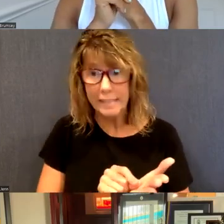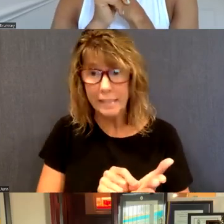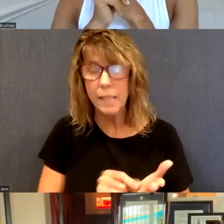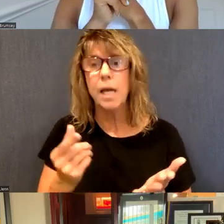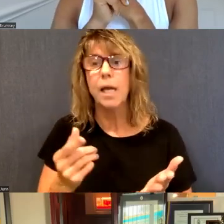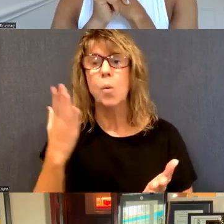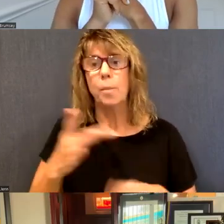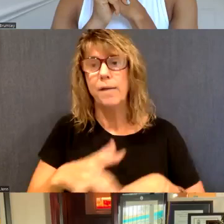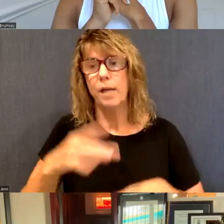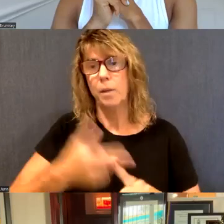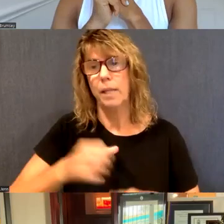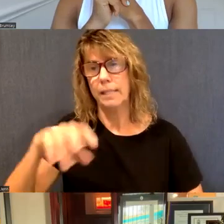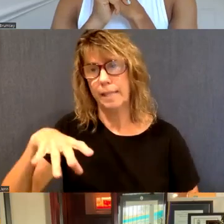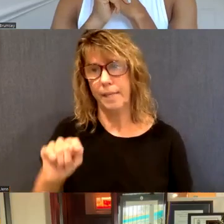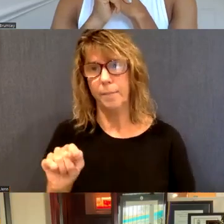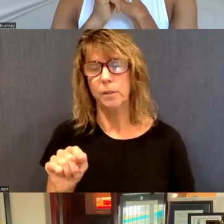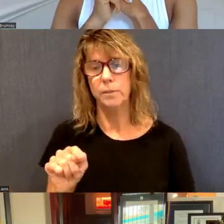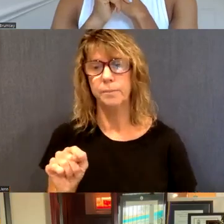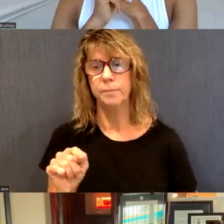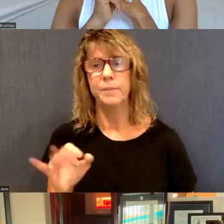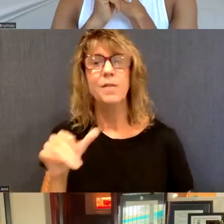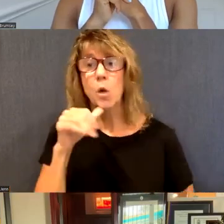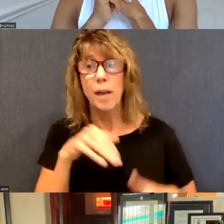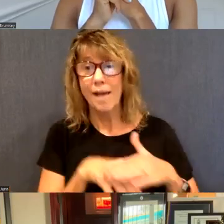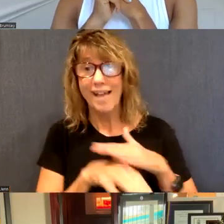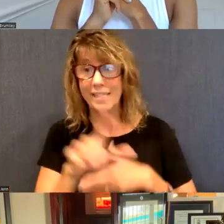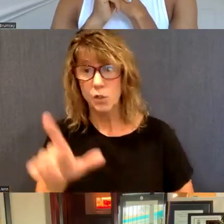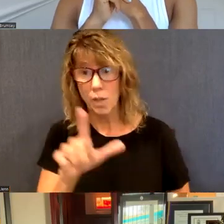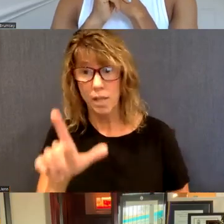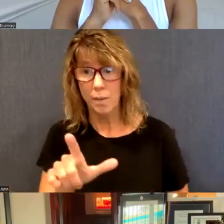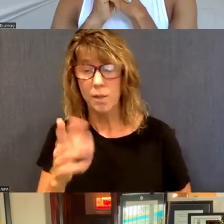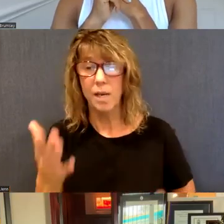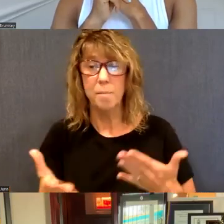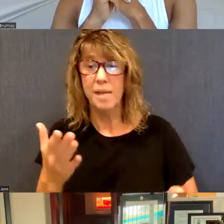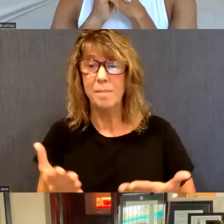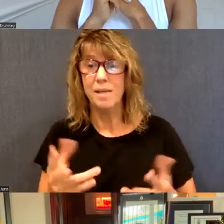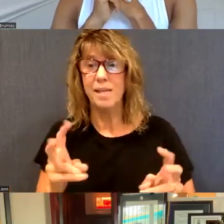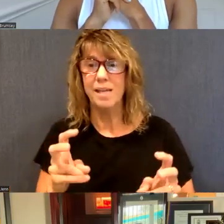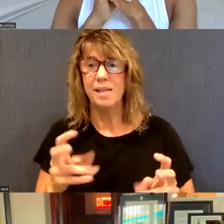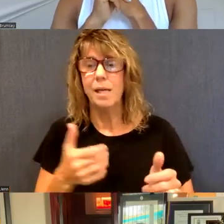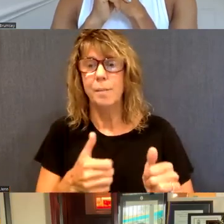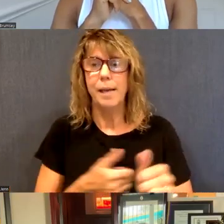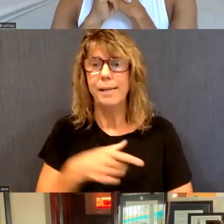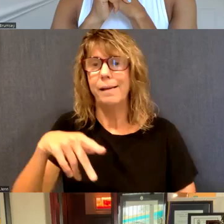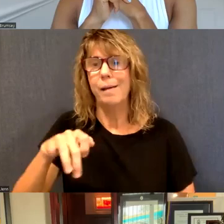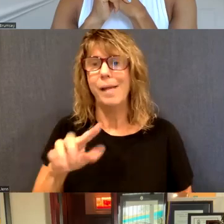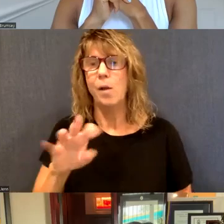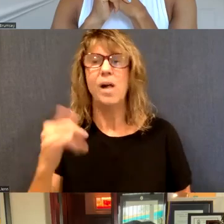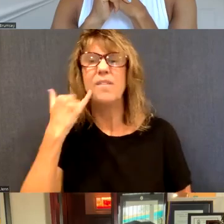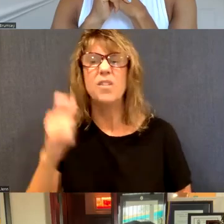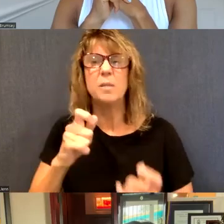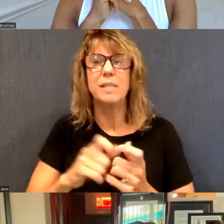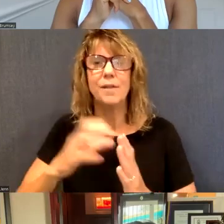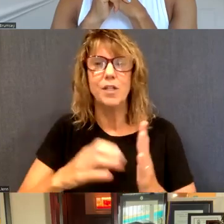September and it may be, if you don't have access to a library, it may be behind a paywall, but if you're interested in any of the specific chapters,